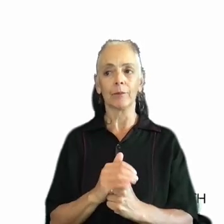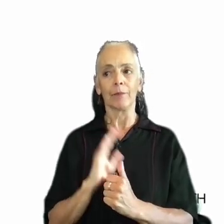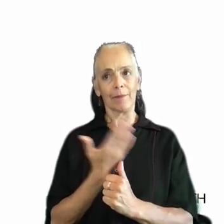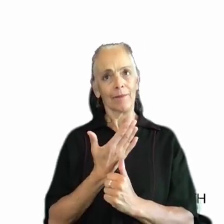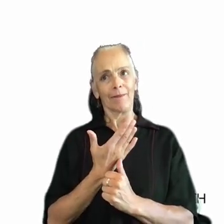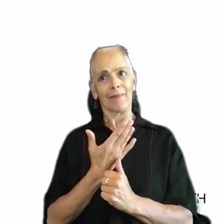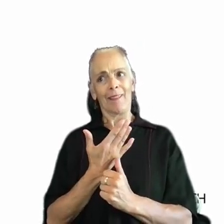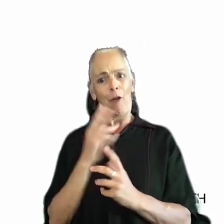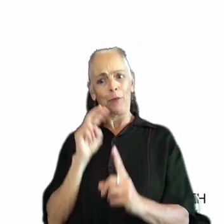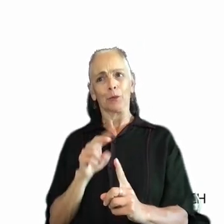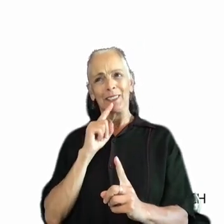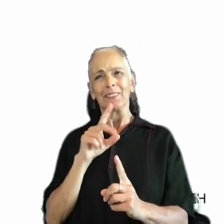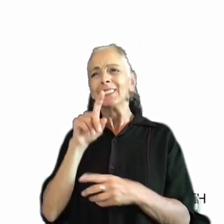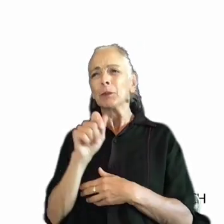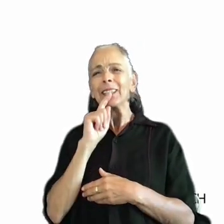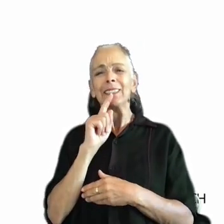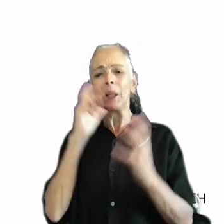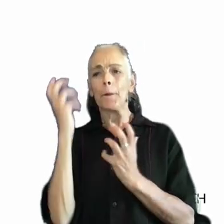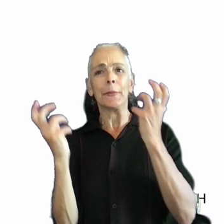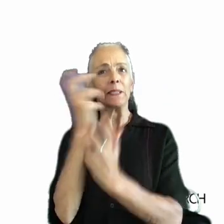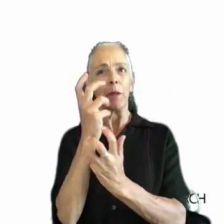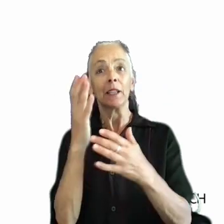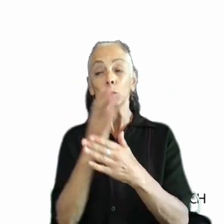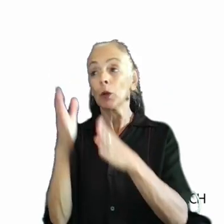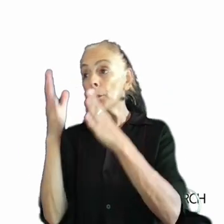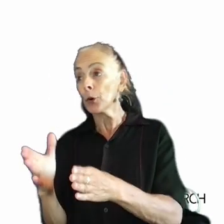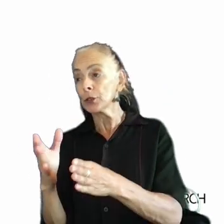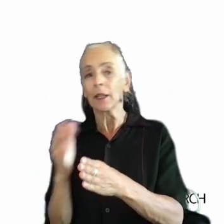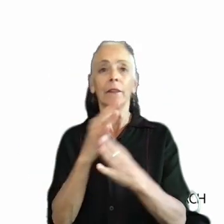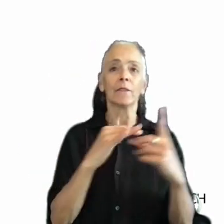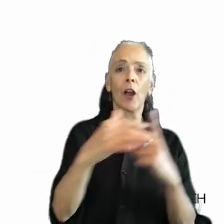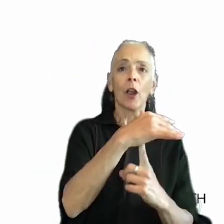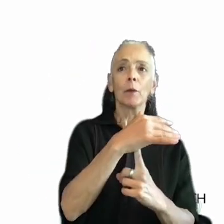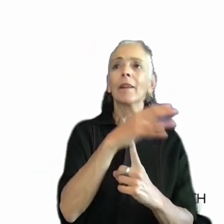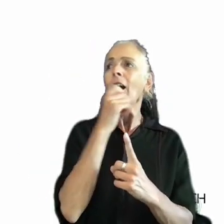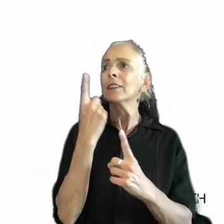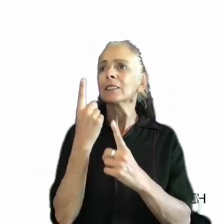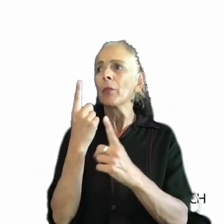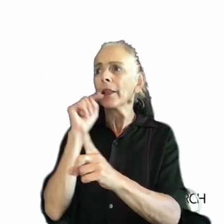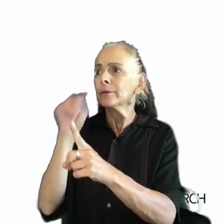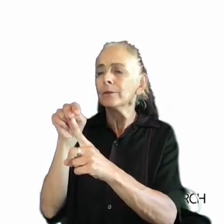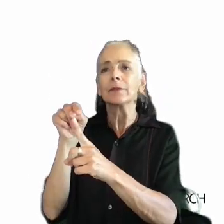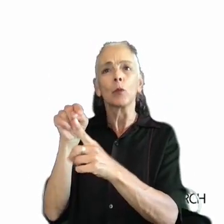is that disability is a mismatch between a person and their environment rather than something that's endemic to the person themselves.